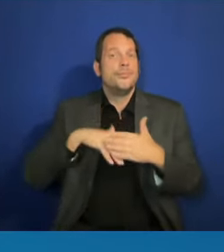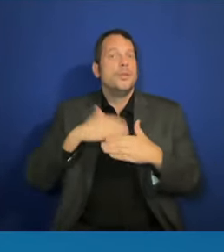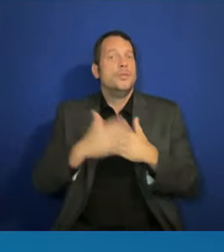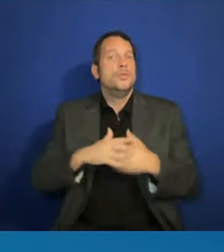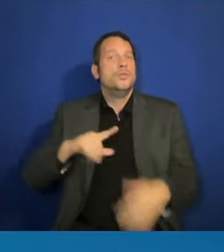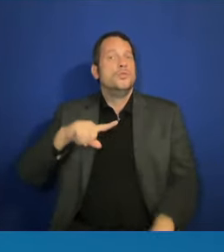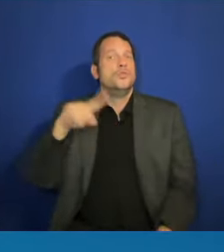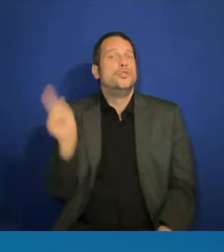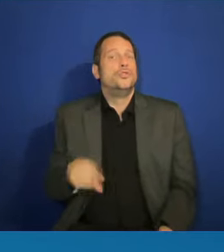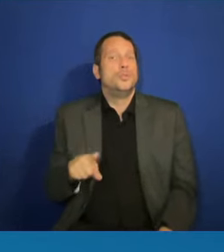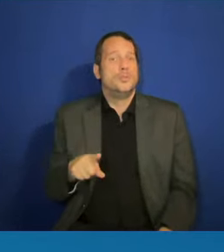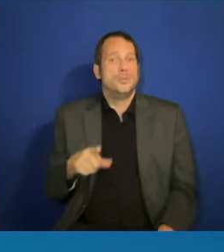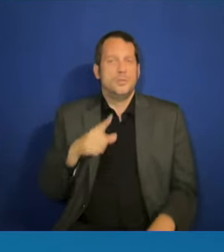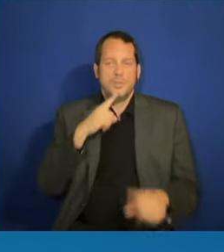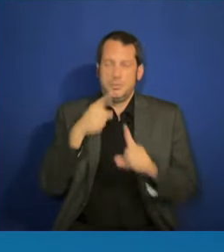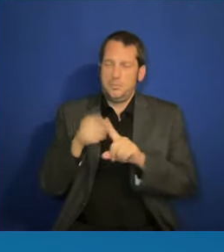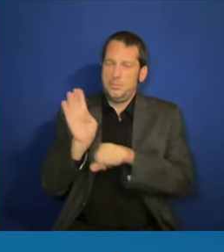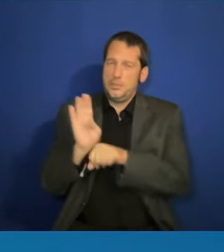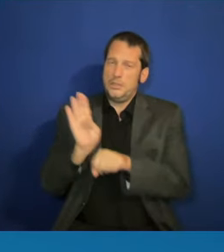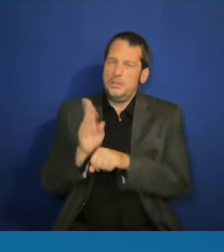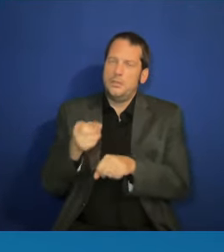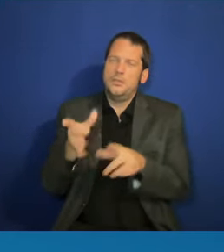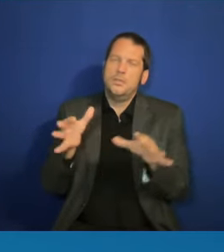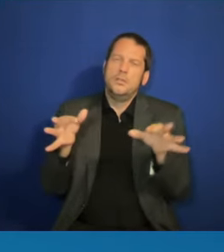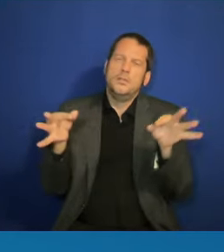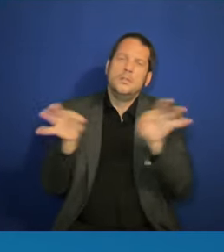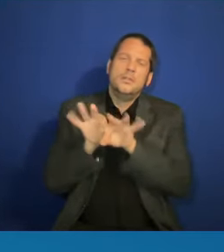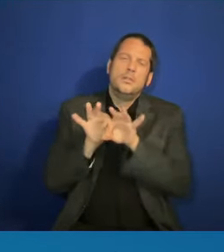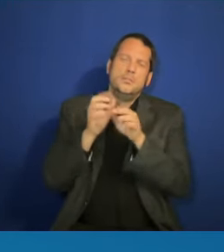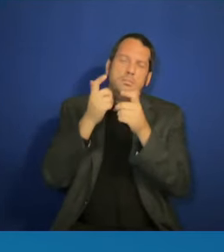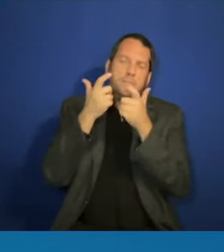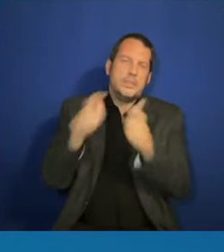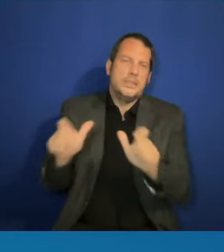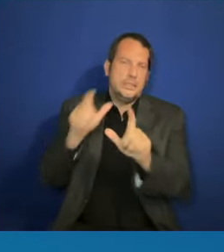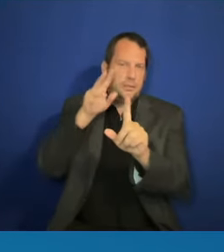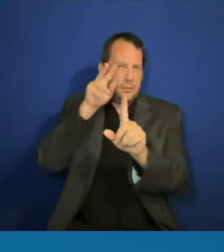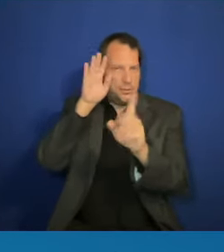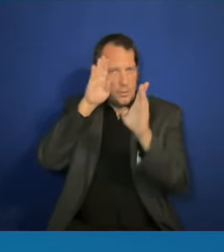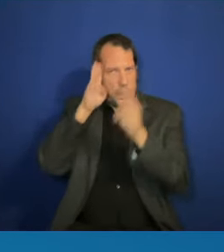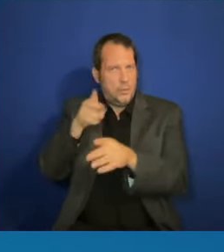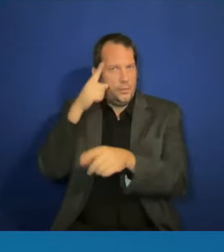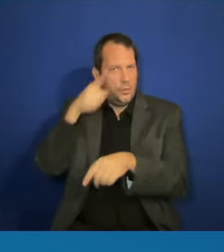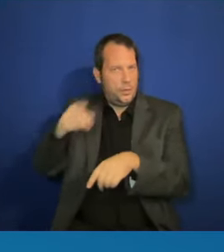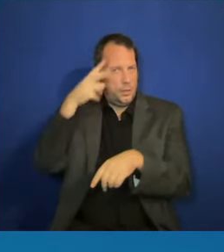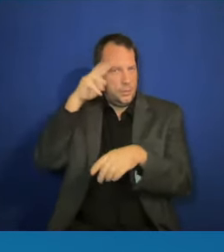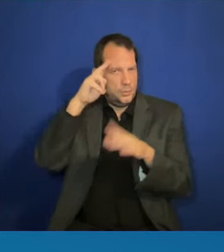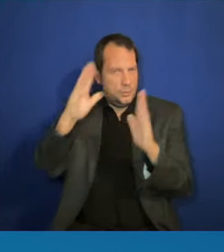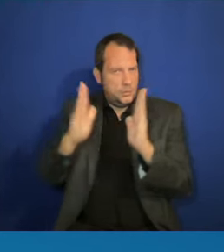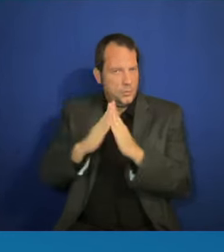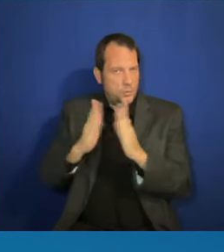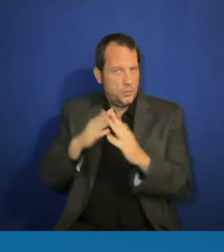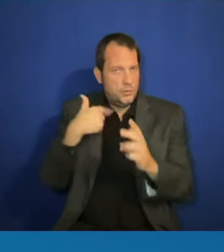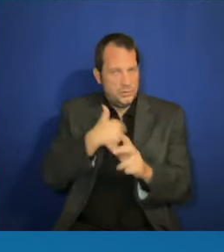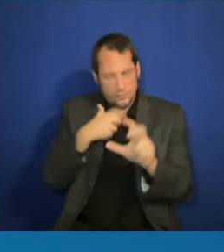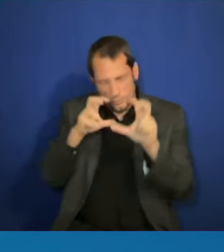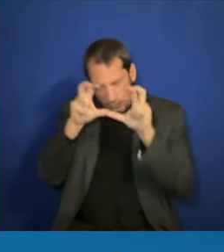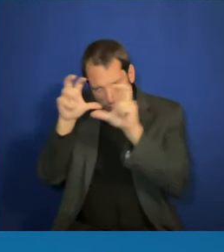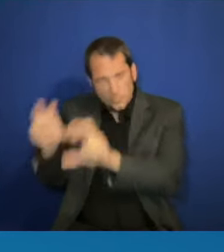one focus. We contribute $2.8 trillion to the GDP annually.